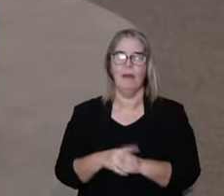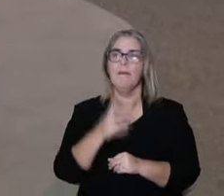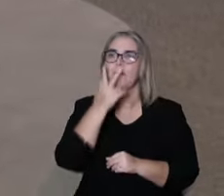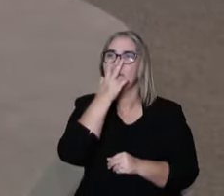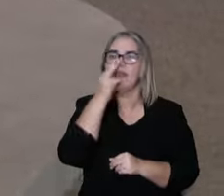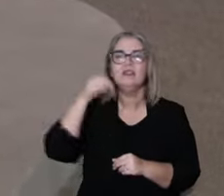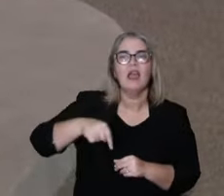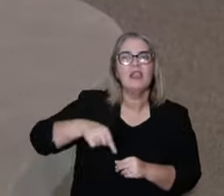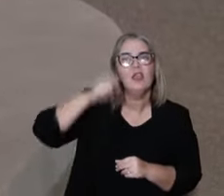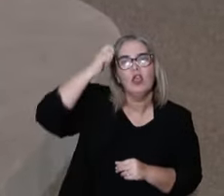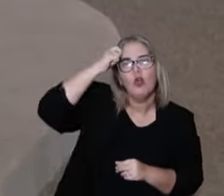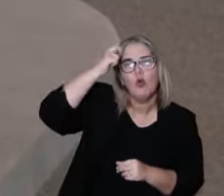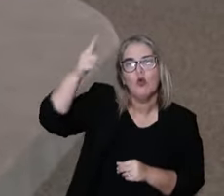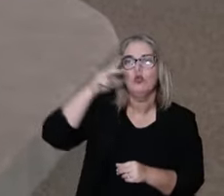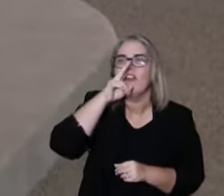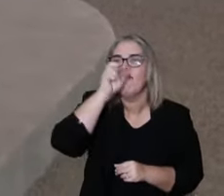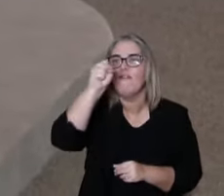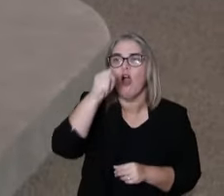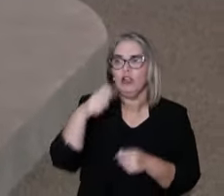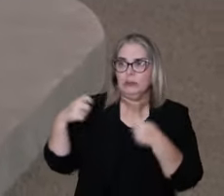It's quite strong.